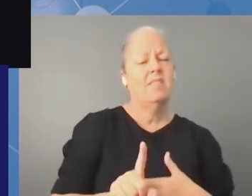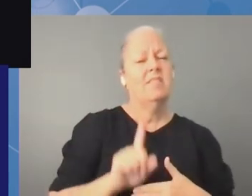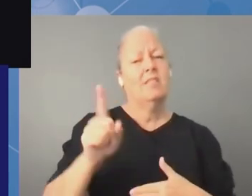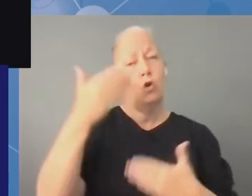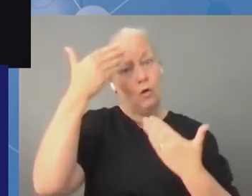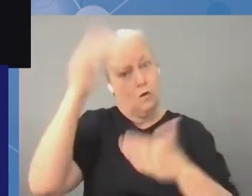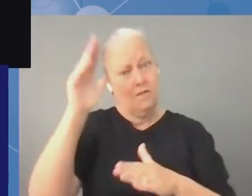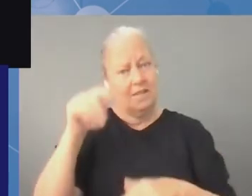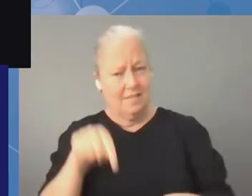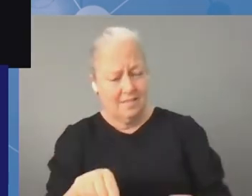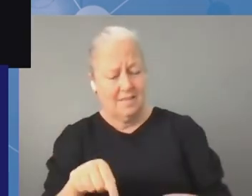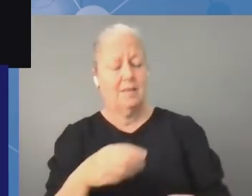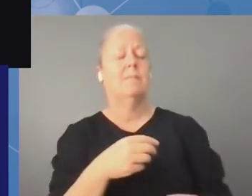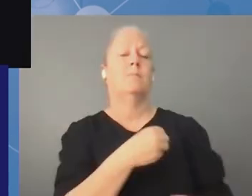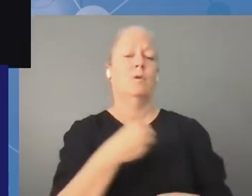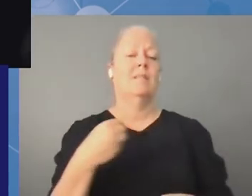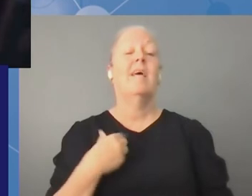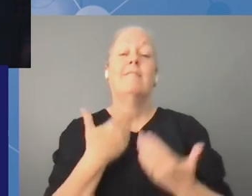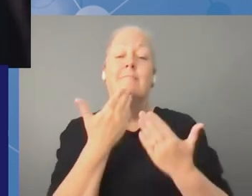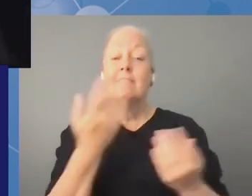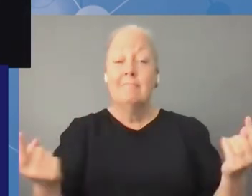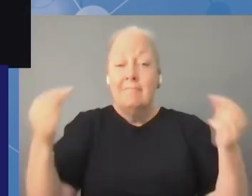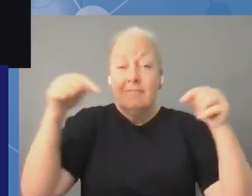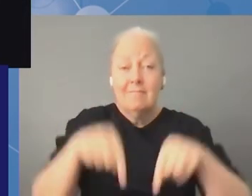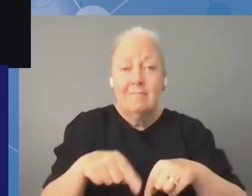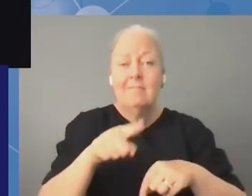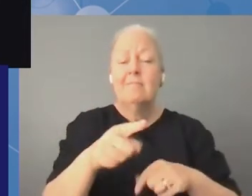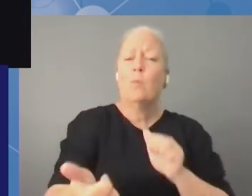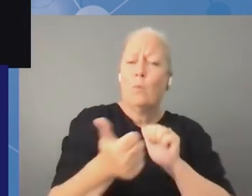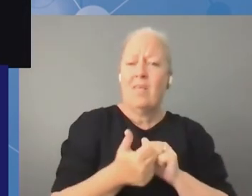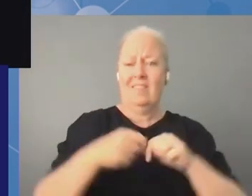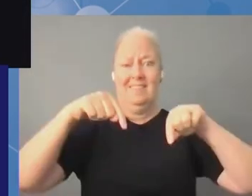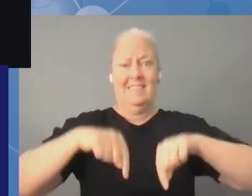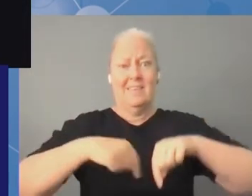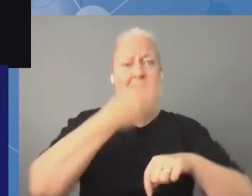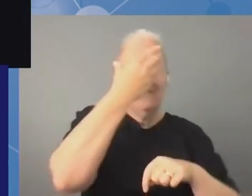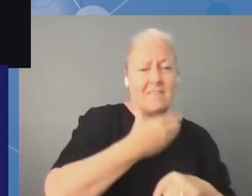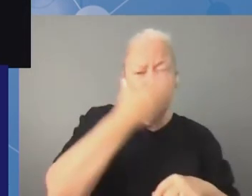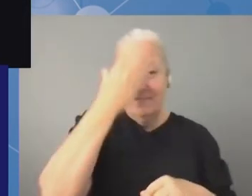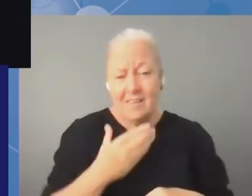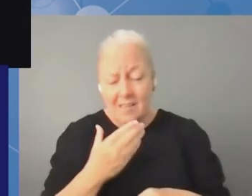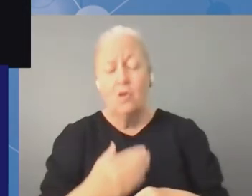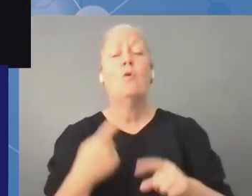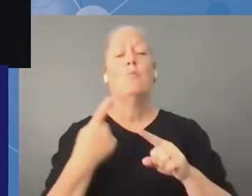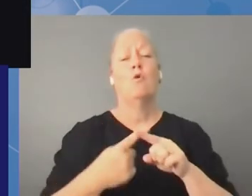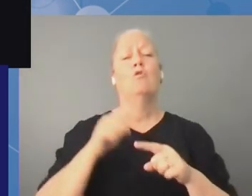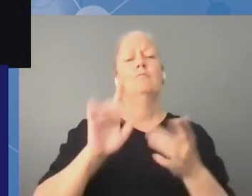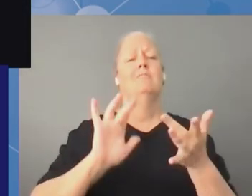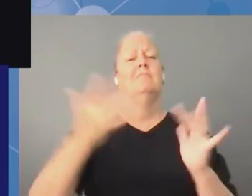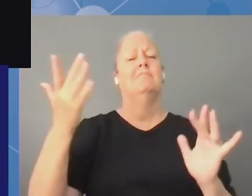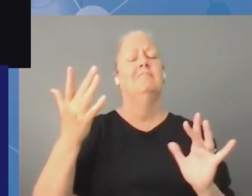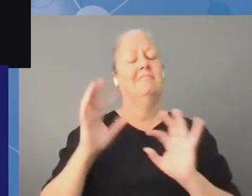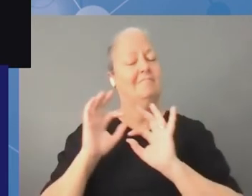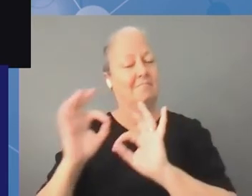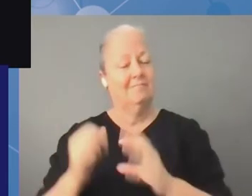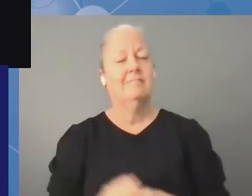you who decided to come here and be with us in person and to all of you who join us online as well a few remarks